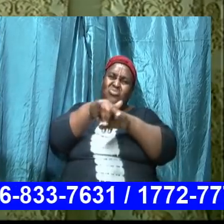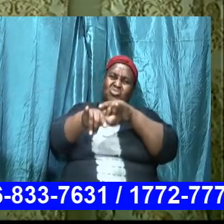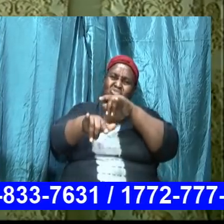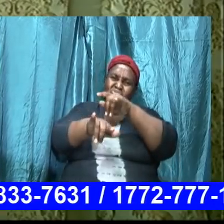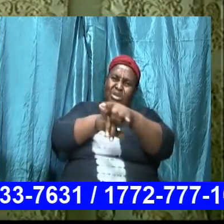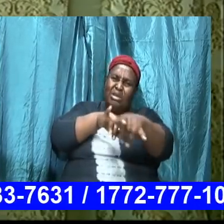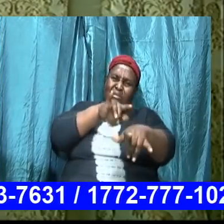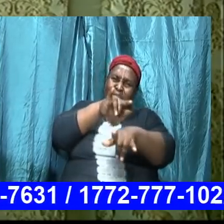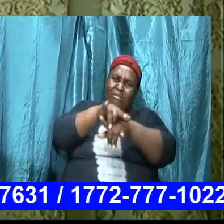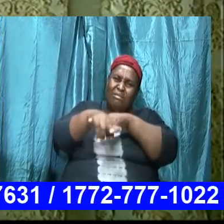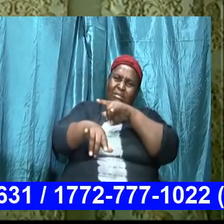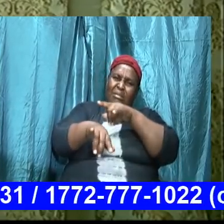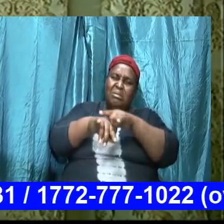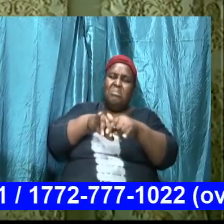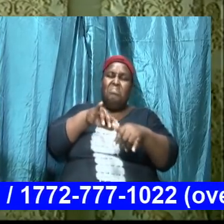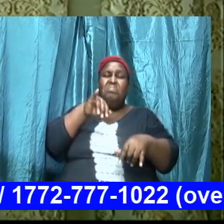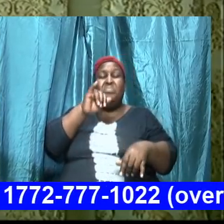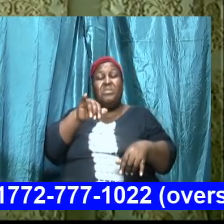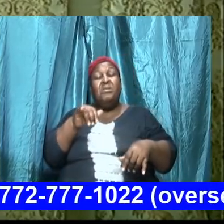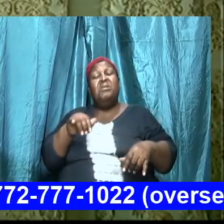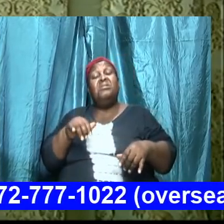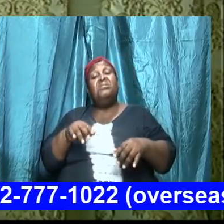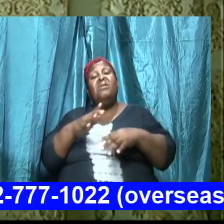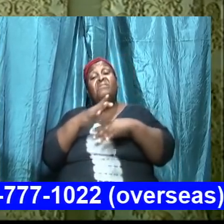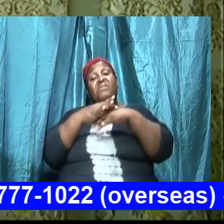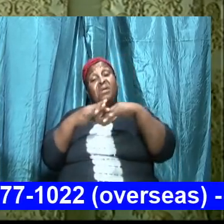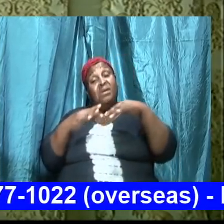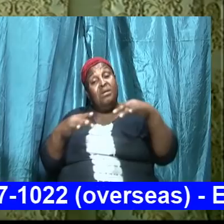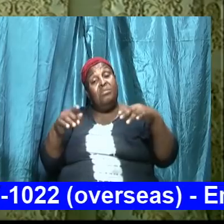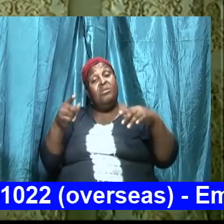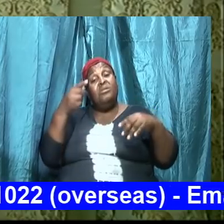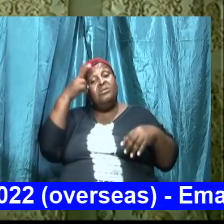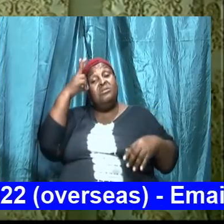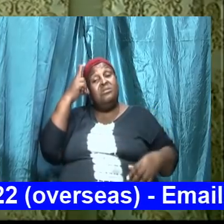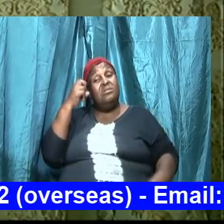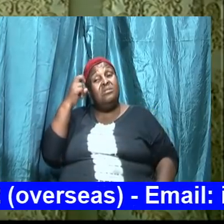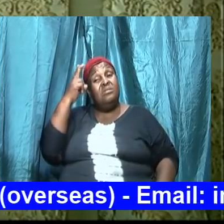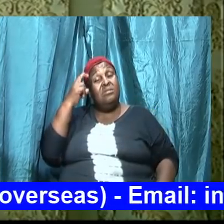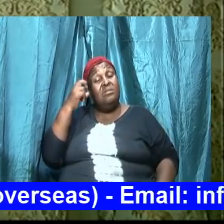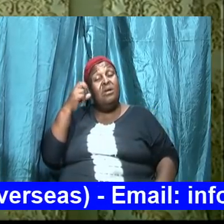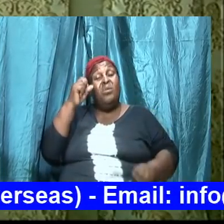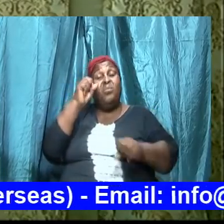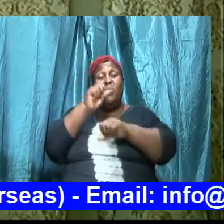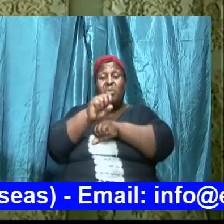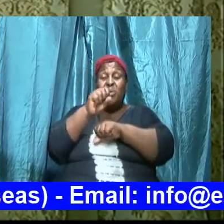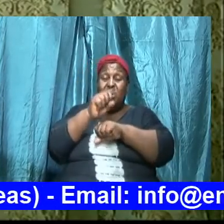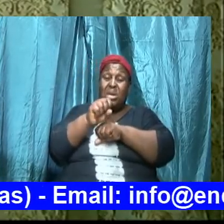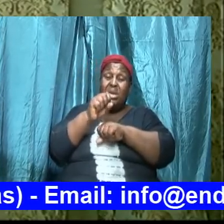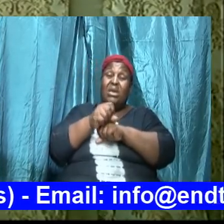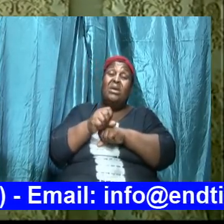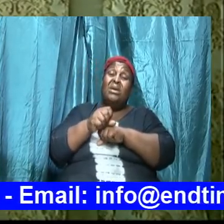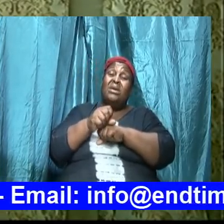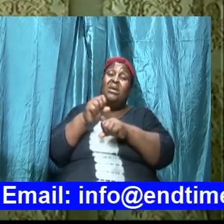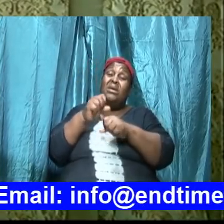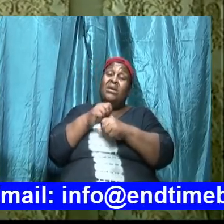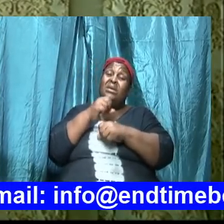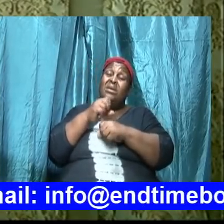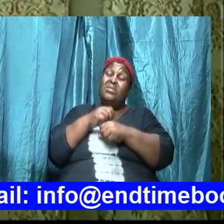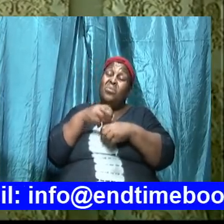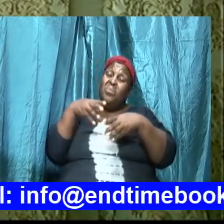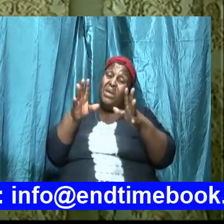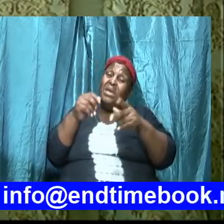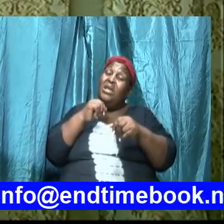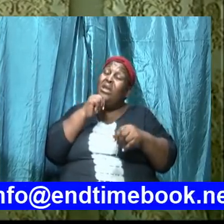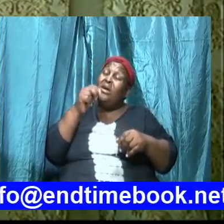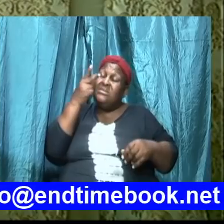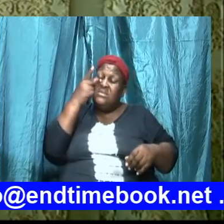that are available to him and that is to work in the realm that we are not seeing and captivate the mind every time